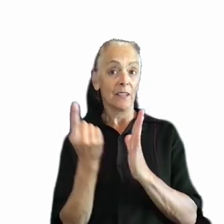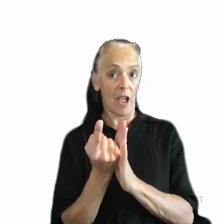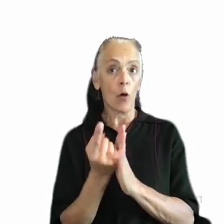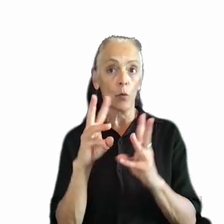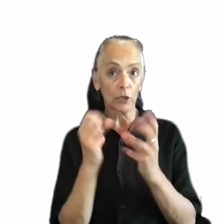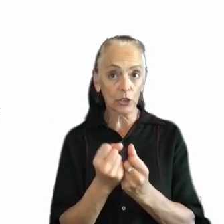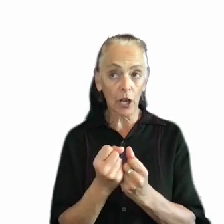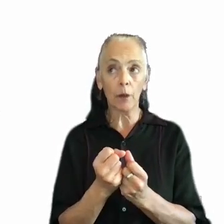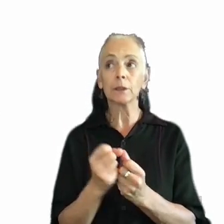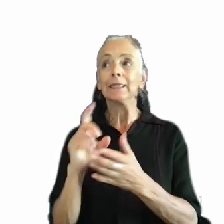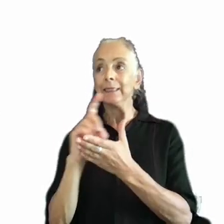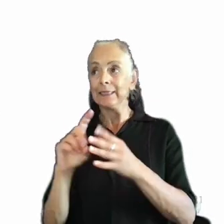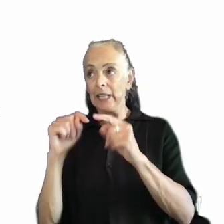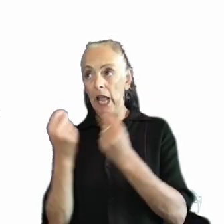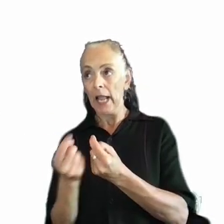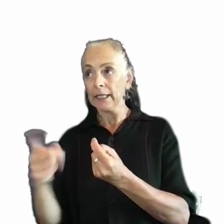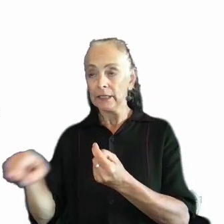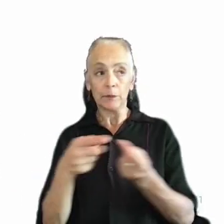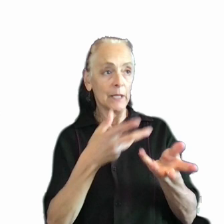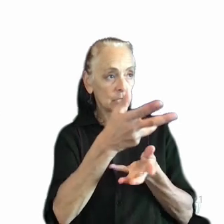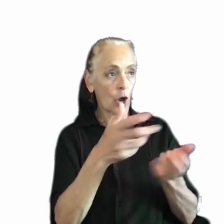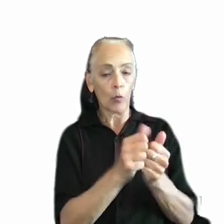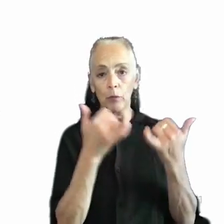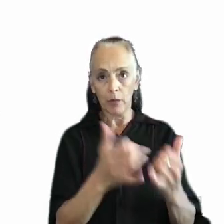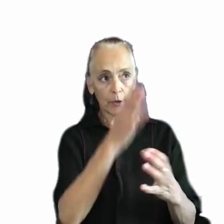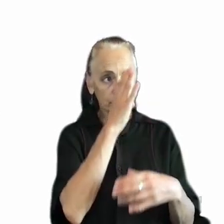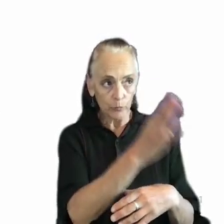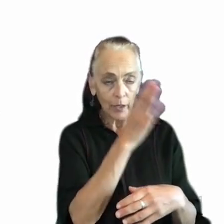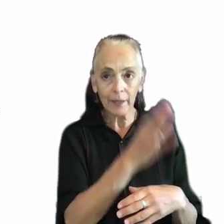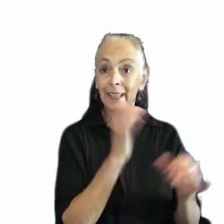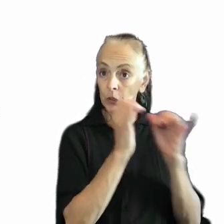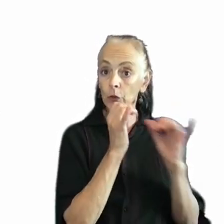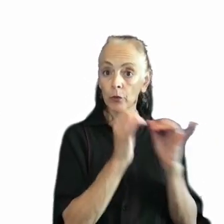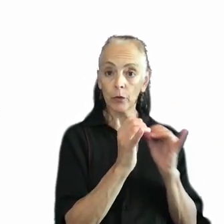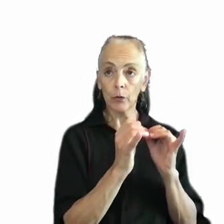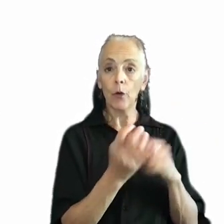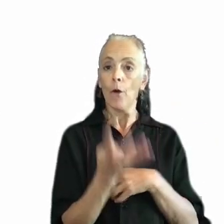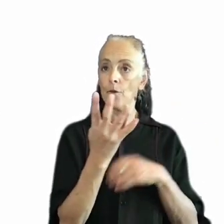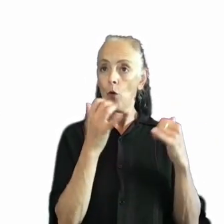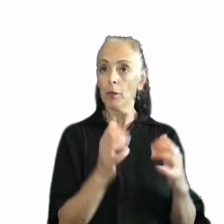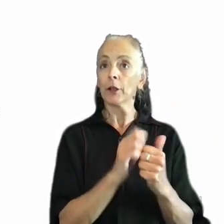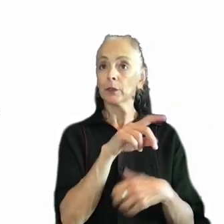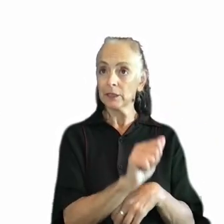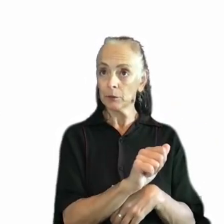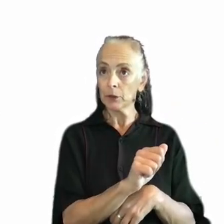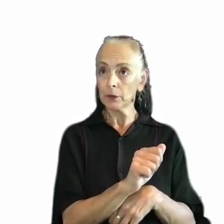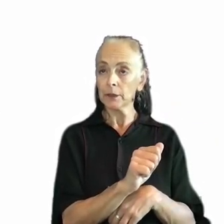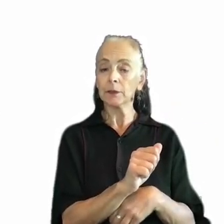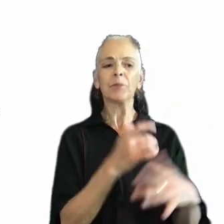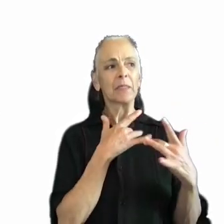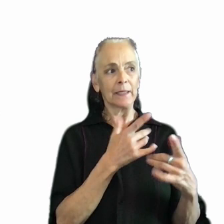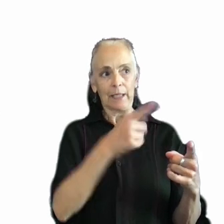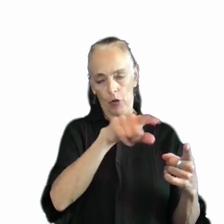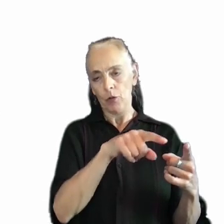design teams get to talk directly to players. They actually interview for players with disabilities that are usually advocates from the